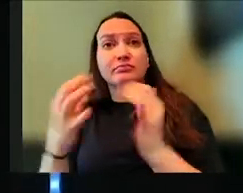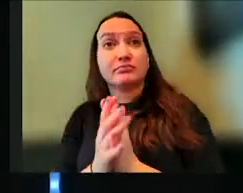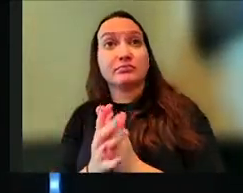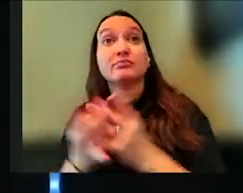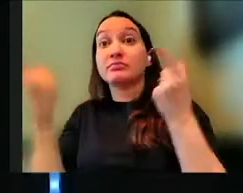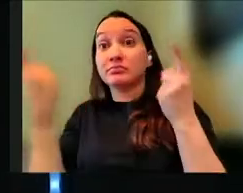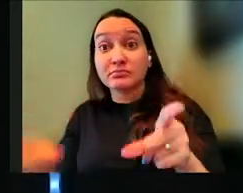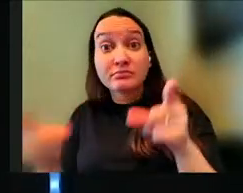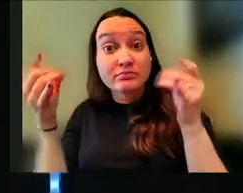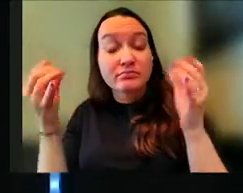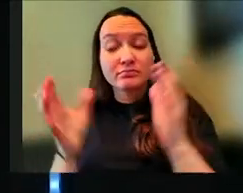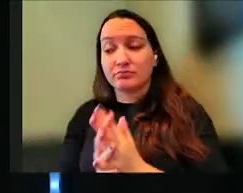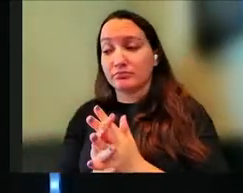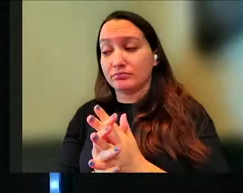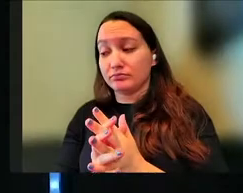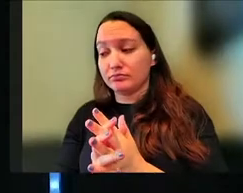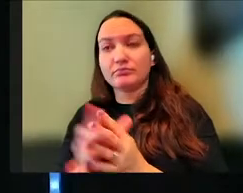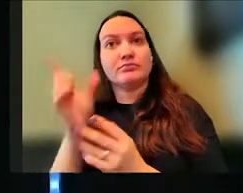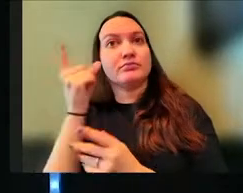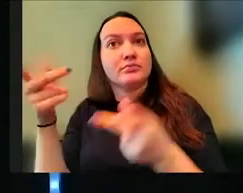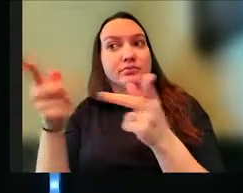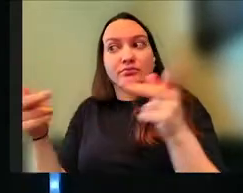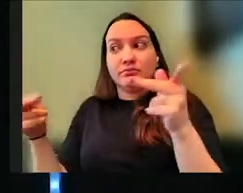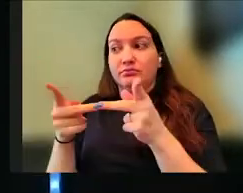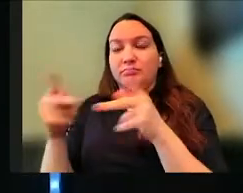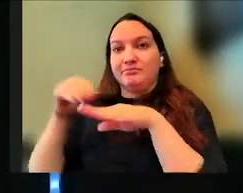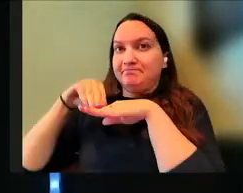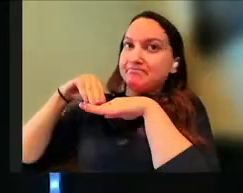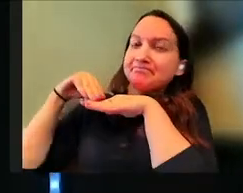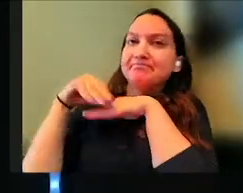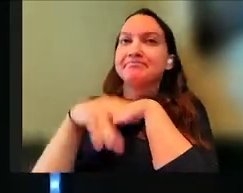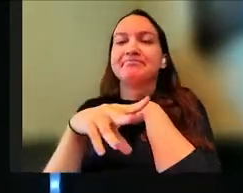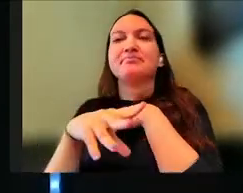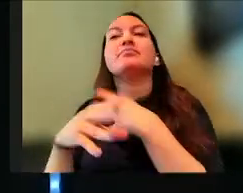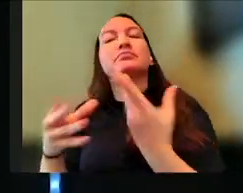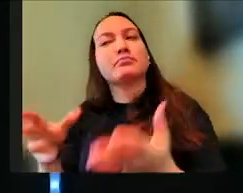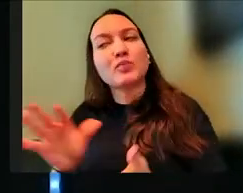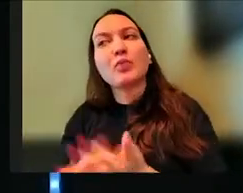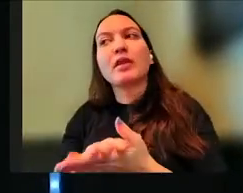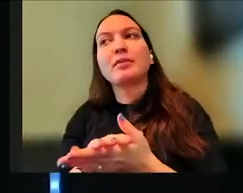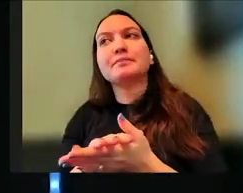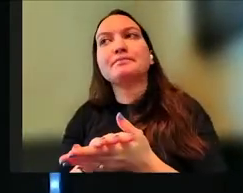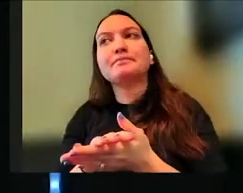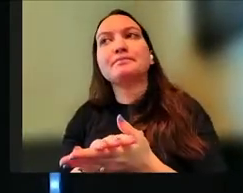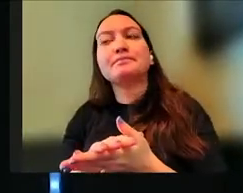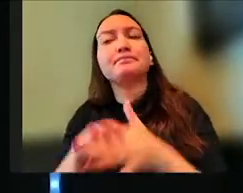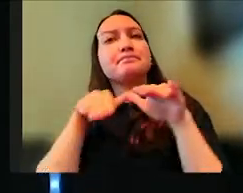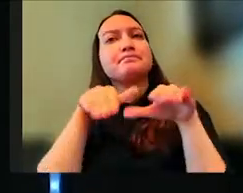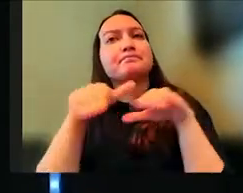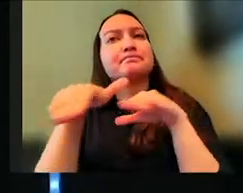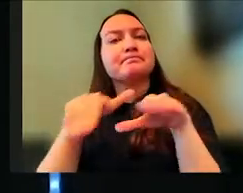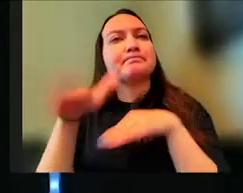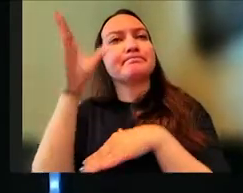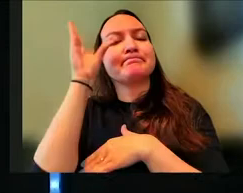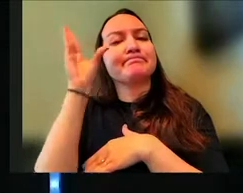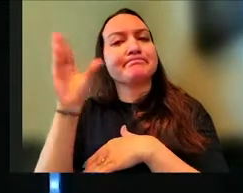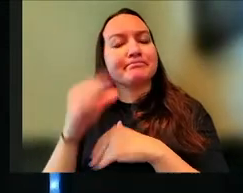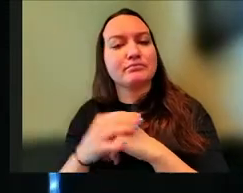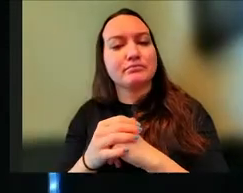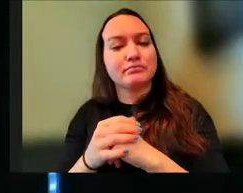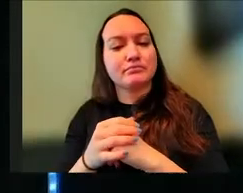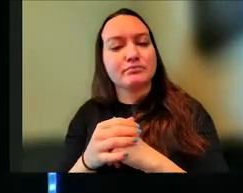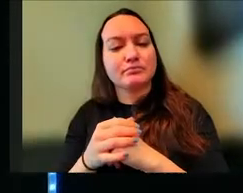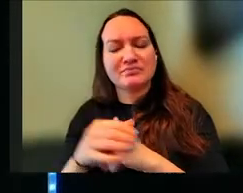do this, and one place that this bleeds into actually, it's a better way to say it, is into our walk with God. This